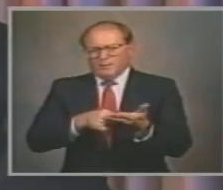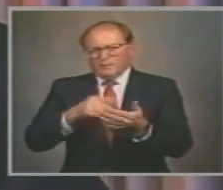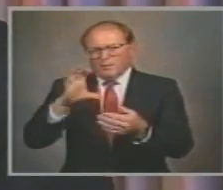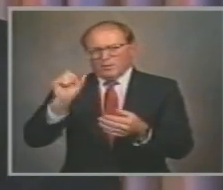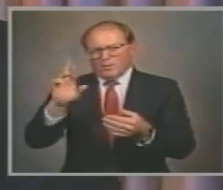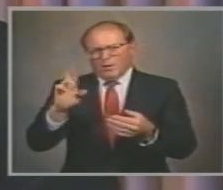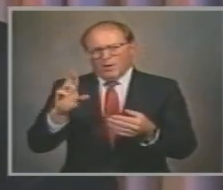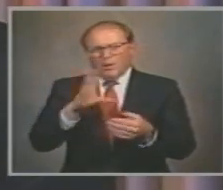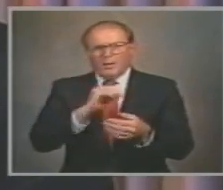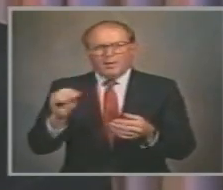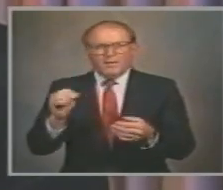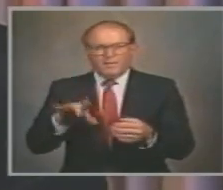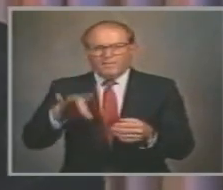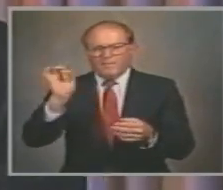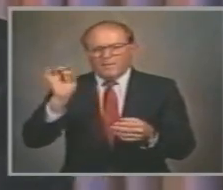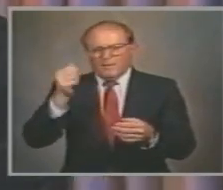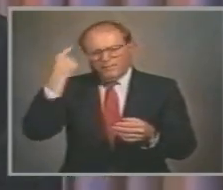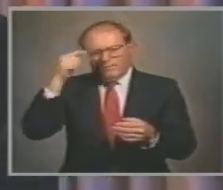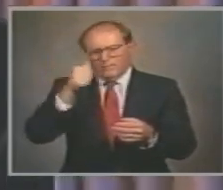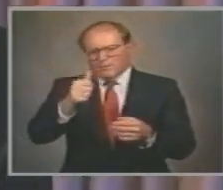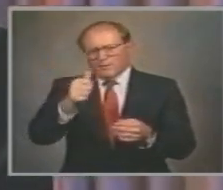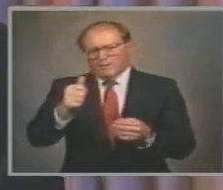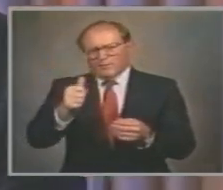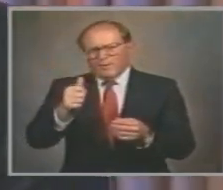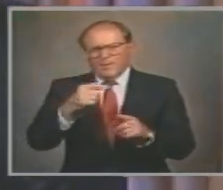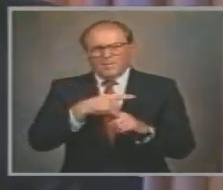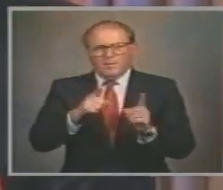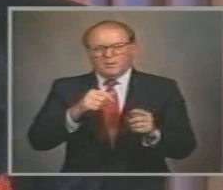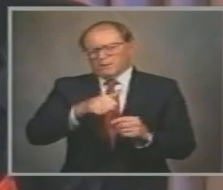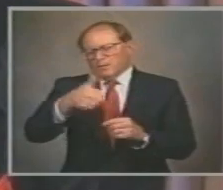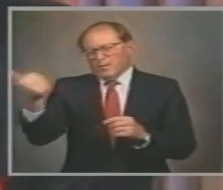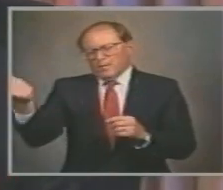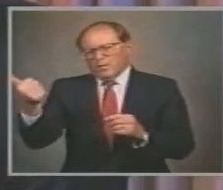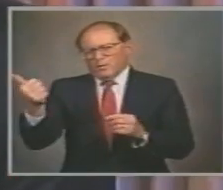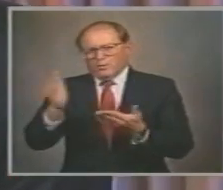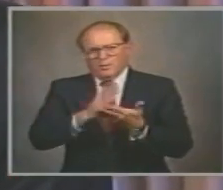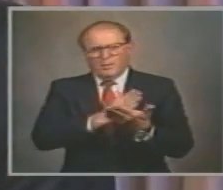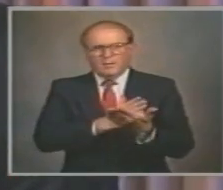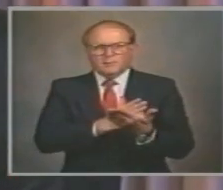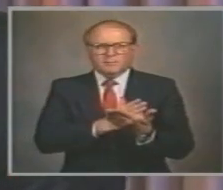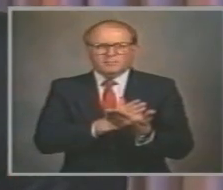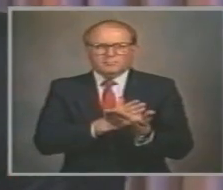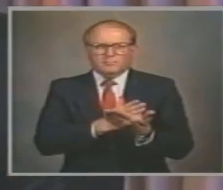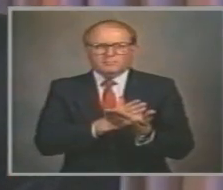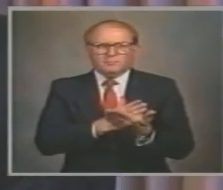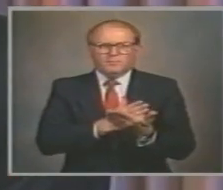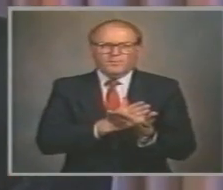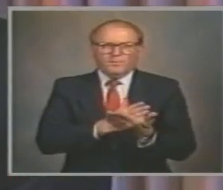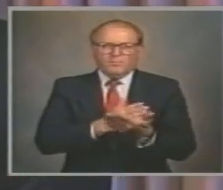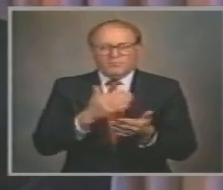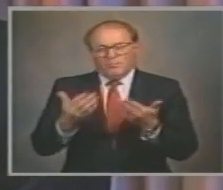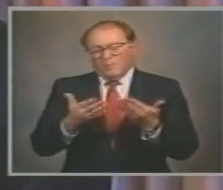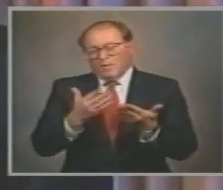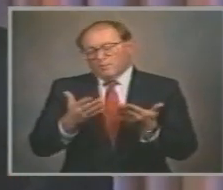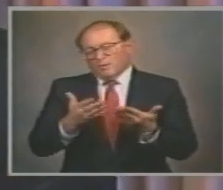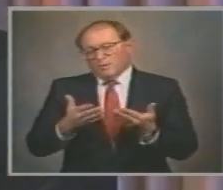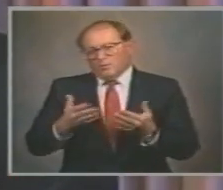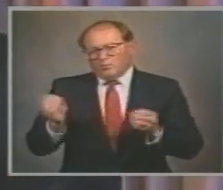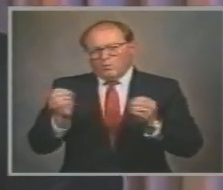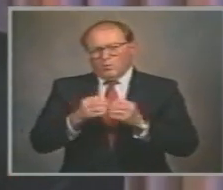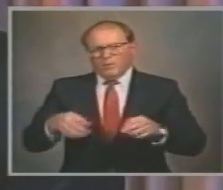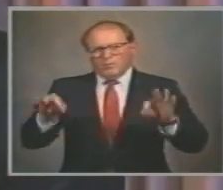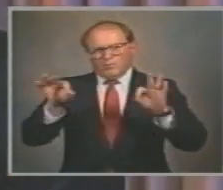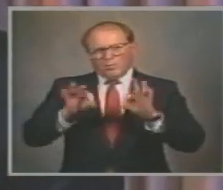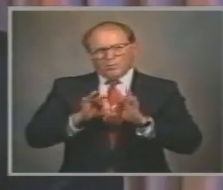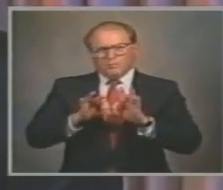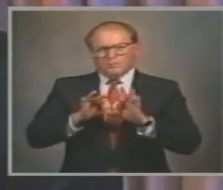see for yourself But there was another message That came through A bit more subtle perhaps But just